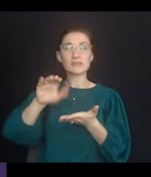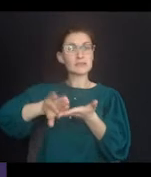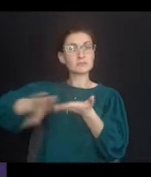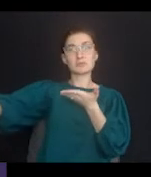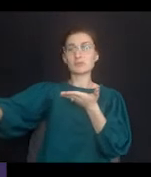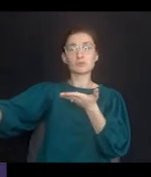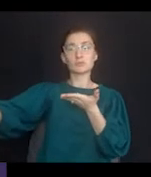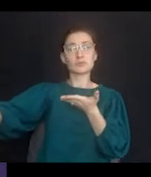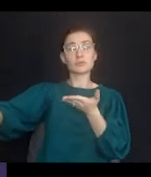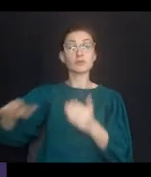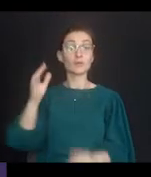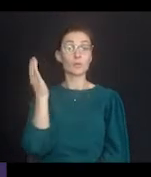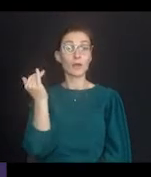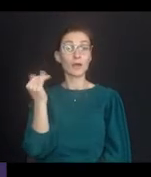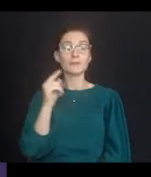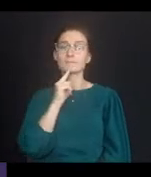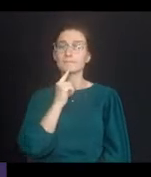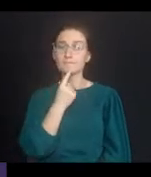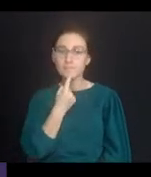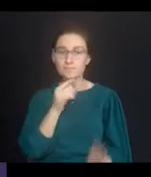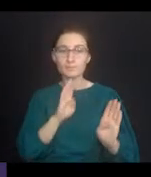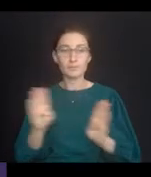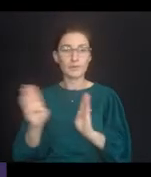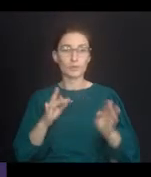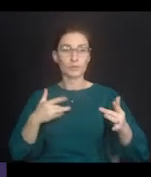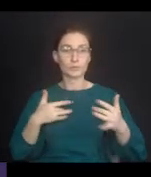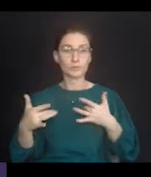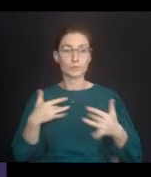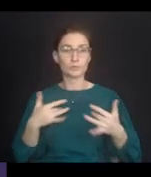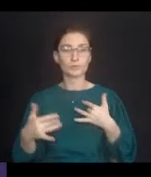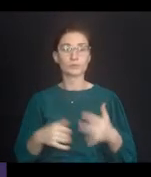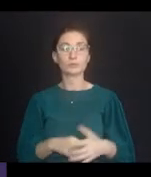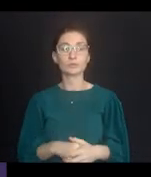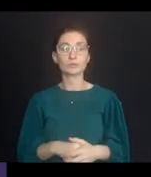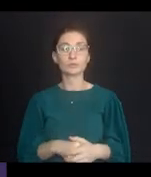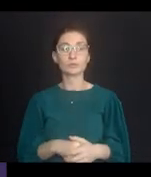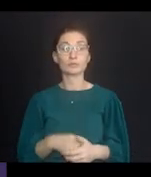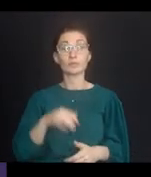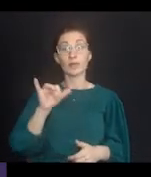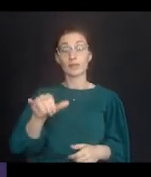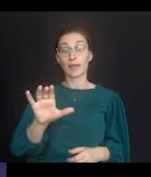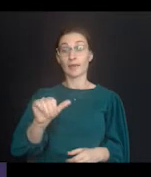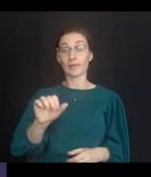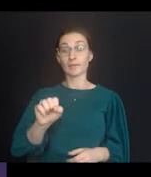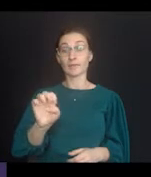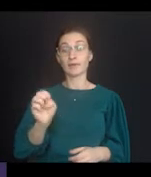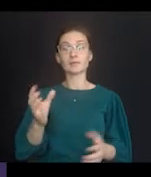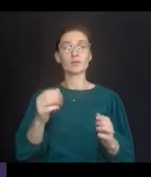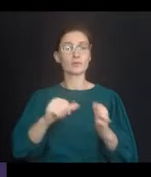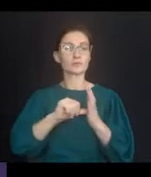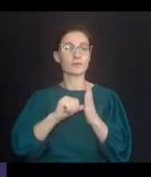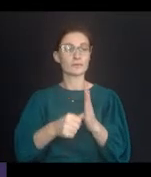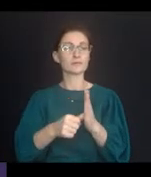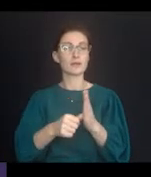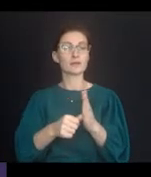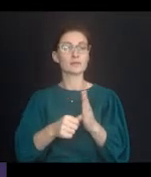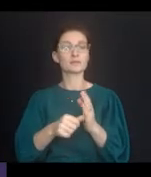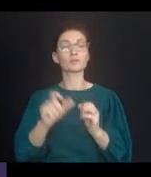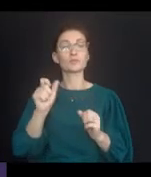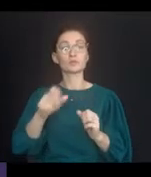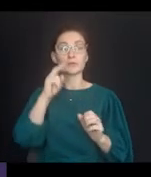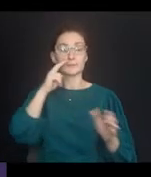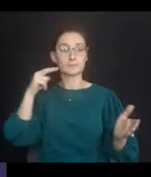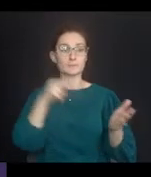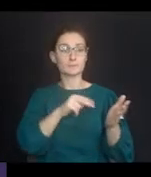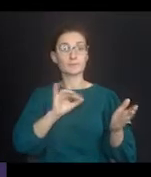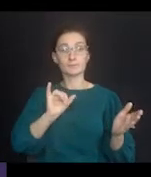non-academic activities due to severe behavioral concerns. In the case of behavioral concerns, I do want to stress that it's important to